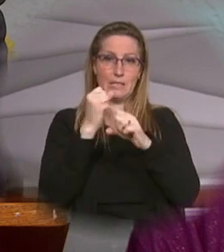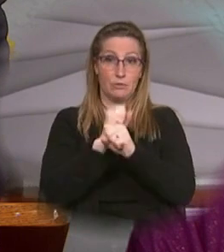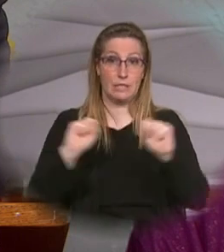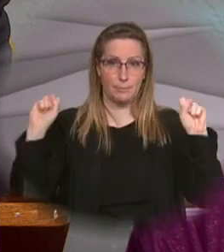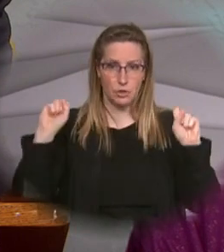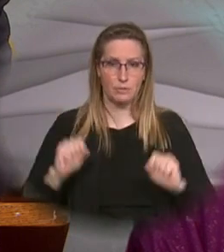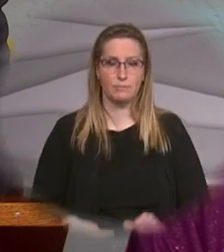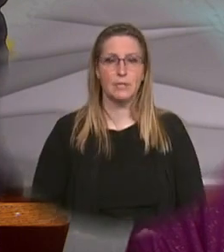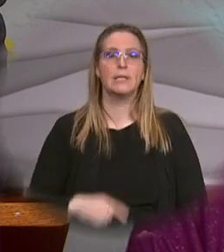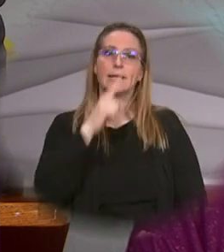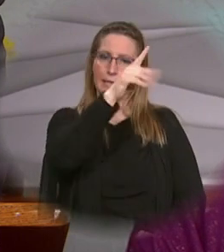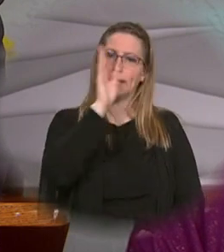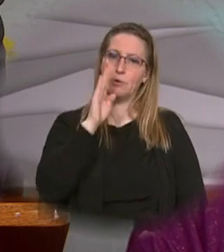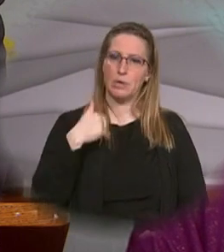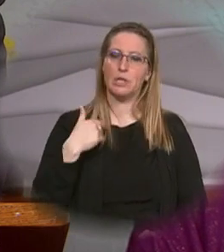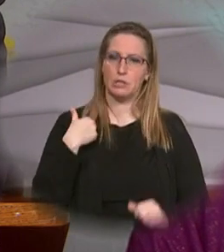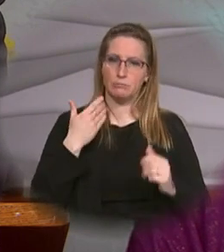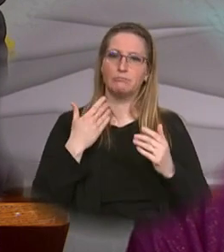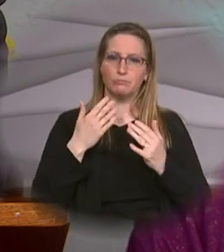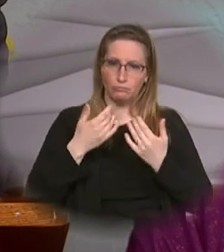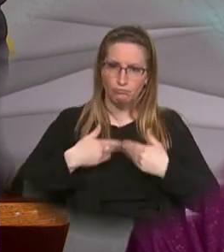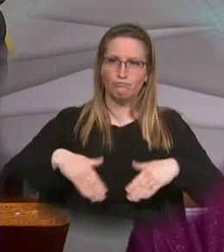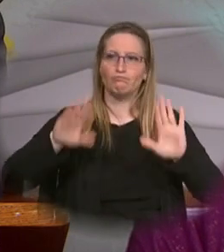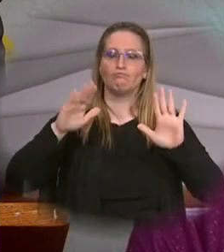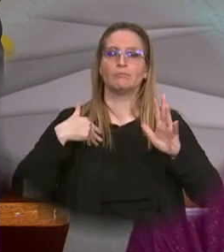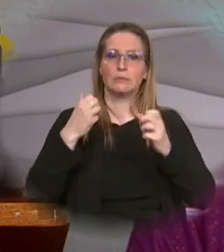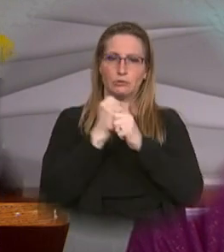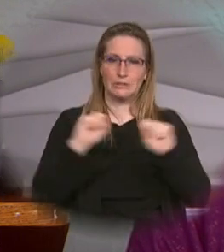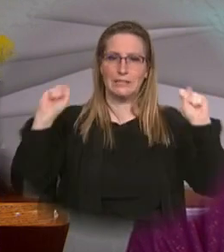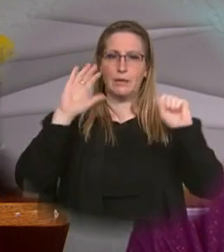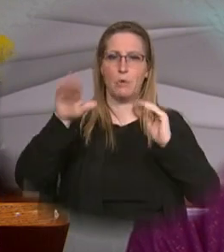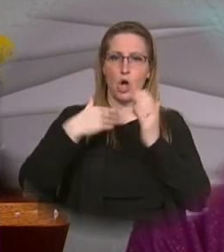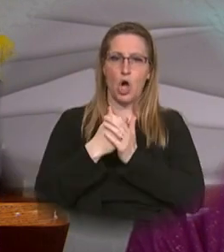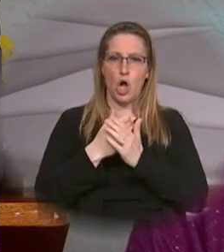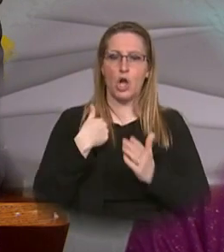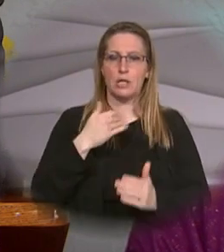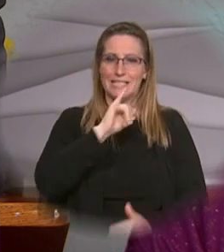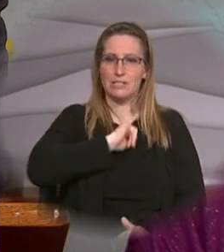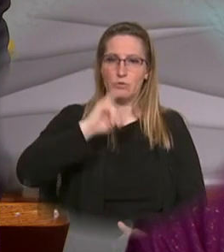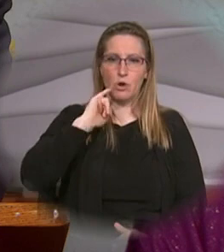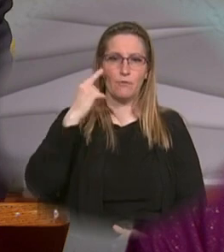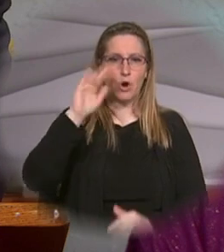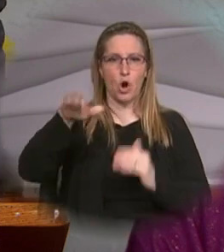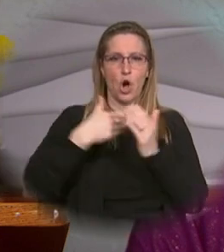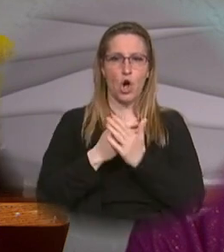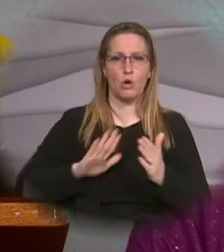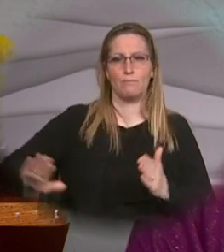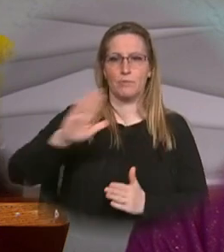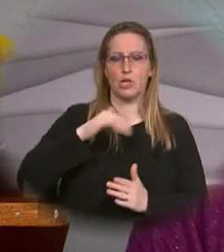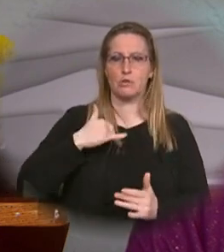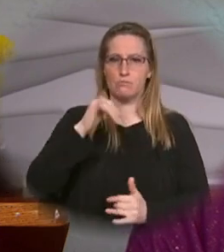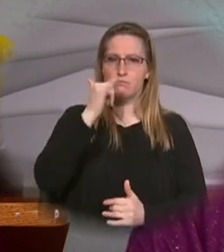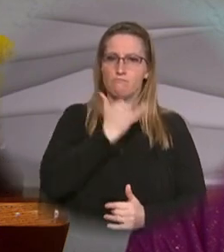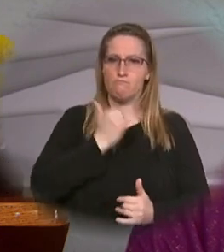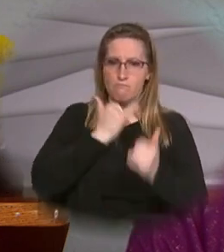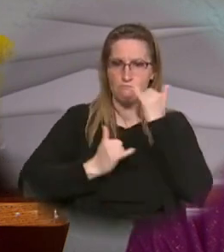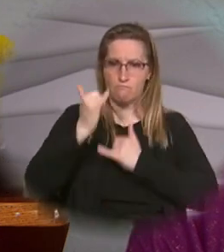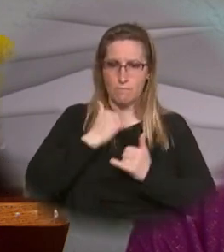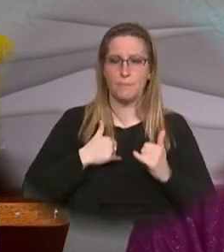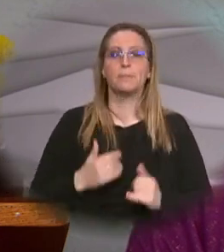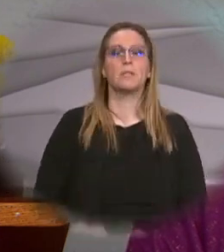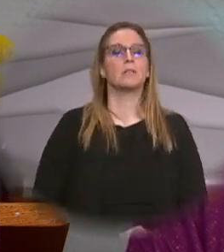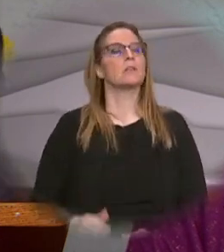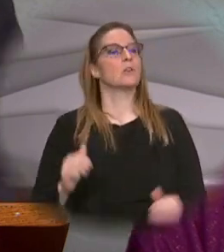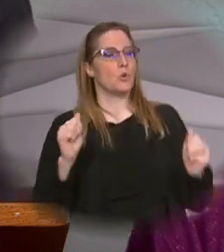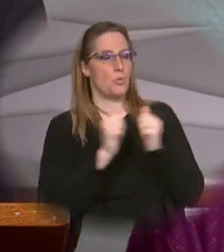and he will redeem Israel from all their iniquities with with the Lord there is mercy and